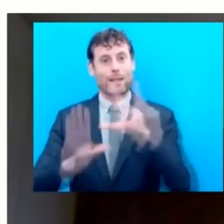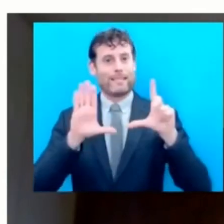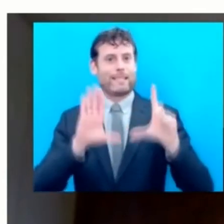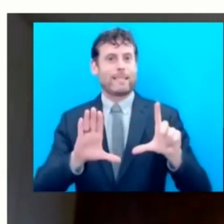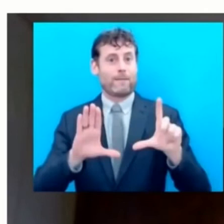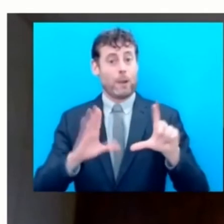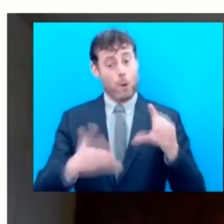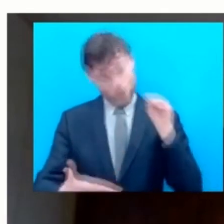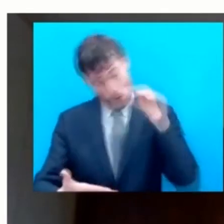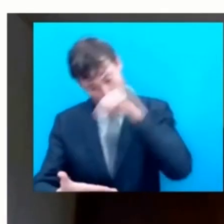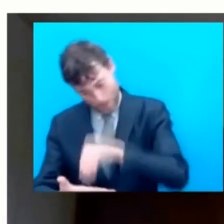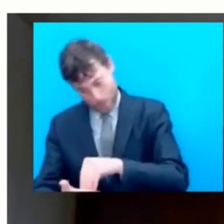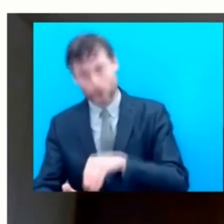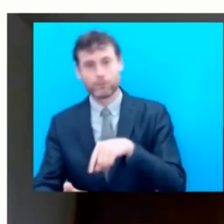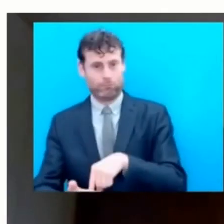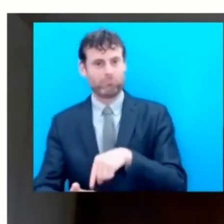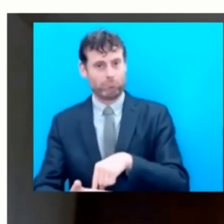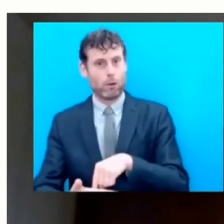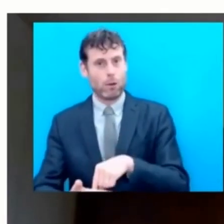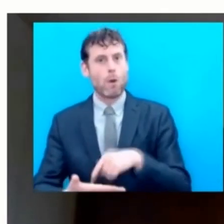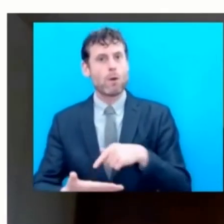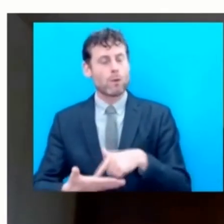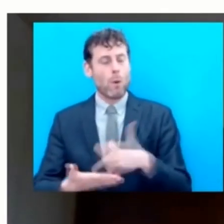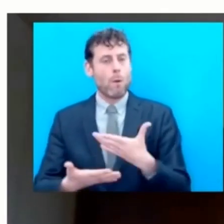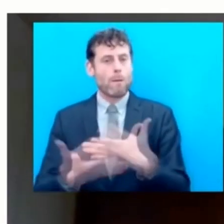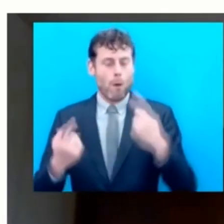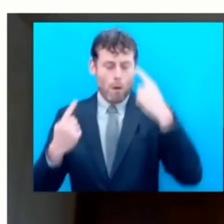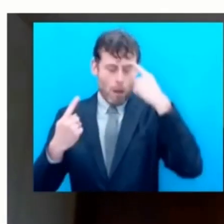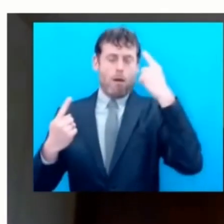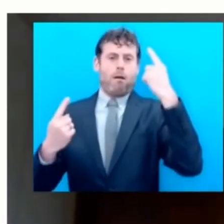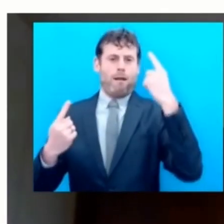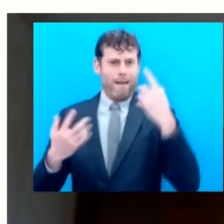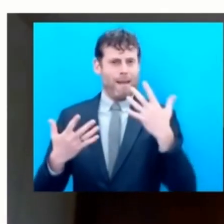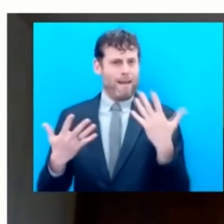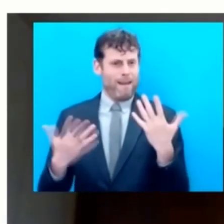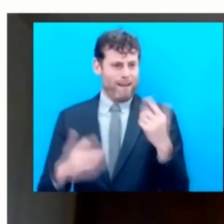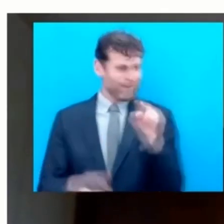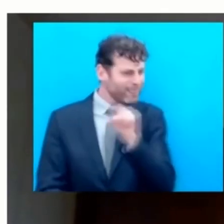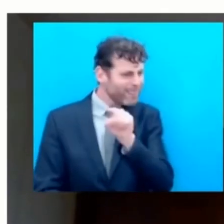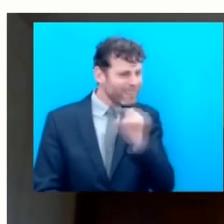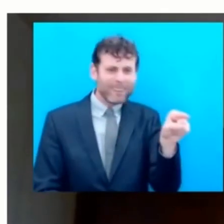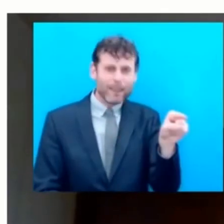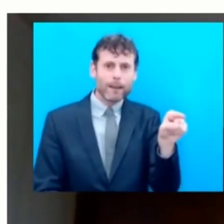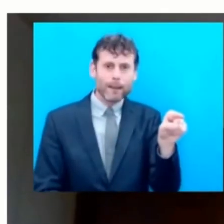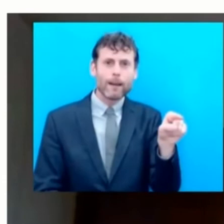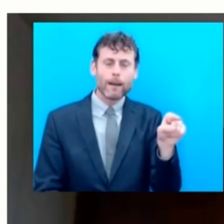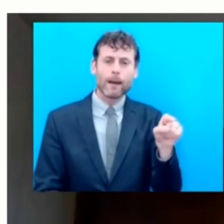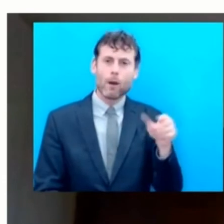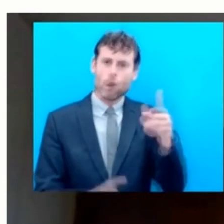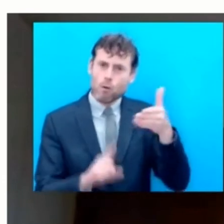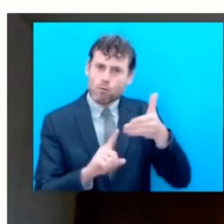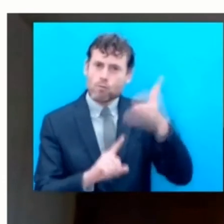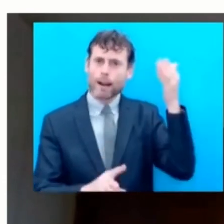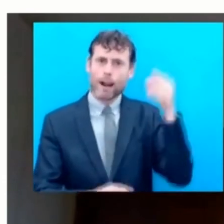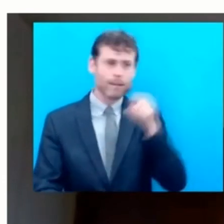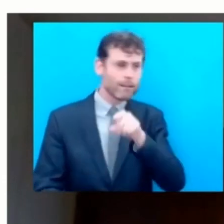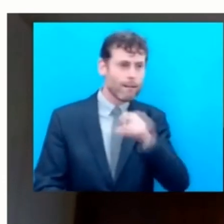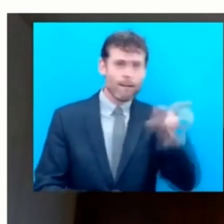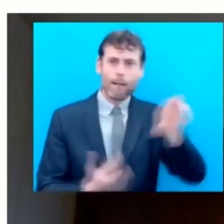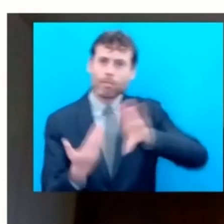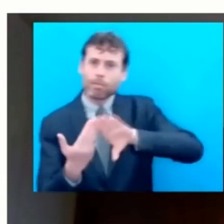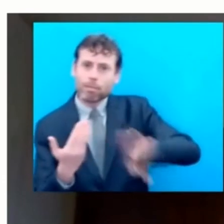a much needed paradigmatic shift towards the recognition of persons who have experienced